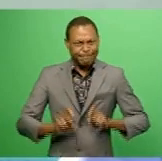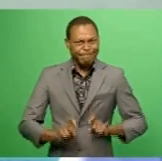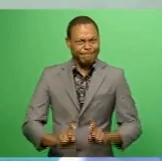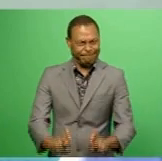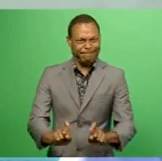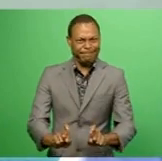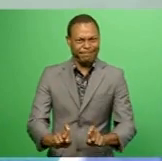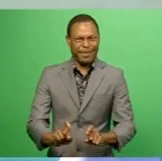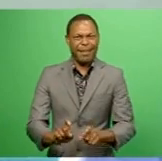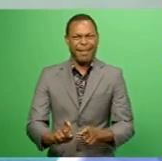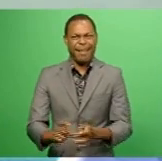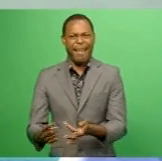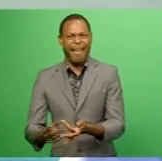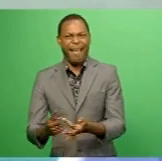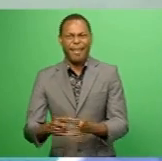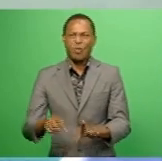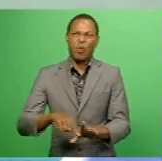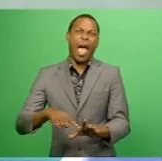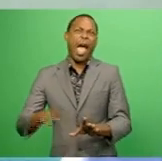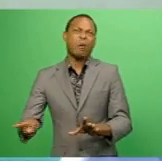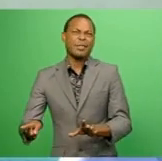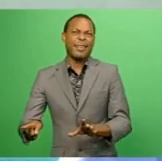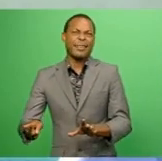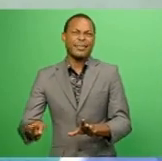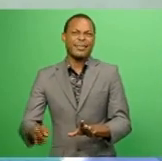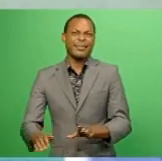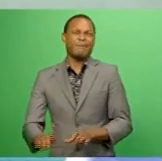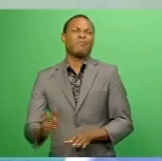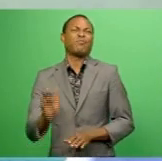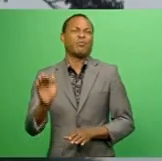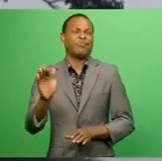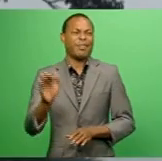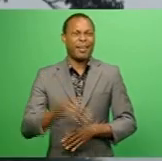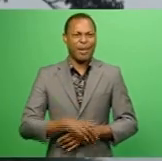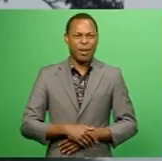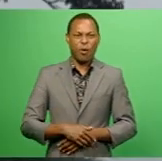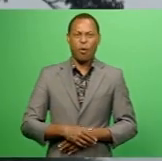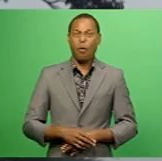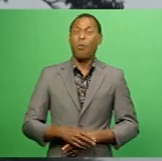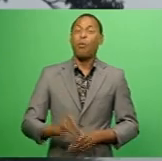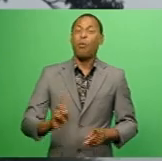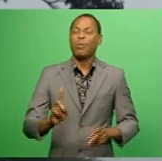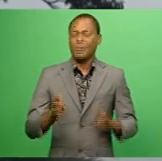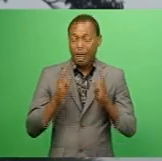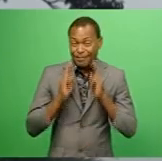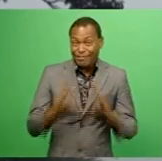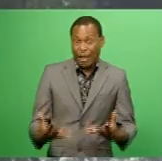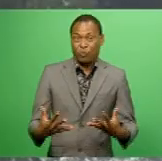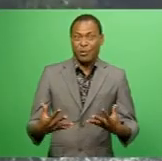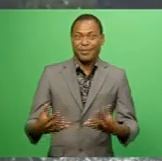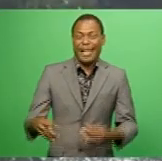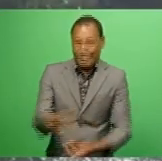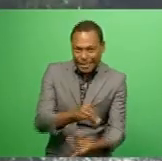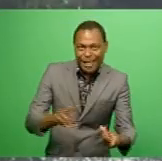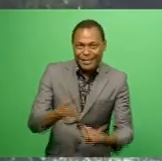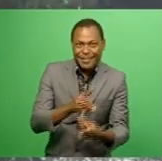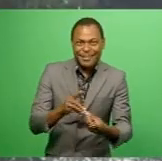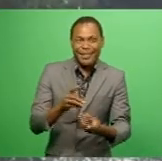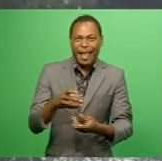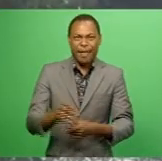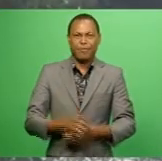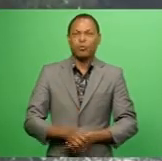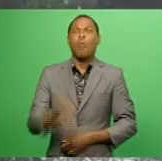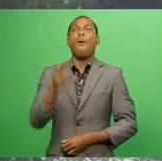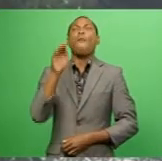external or forces beyond us, such as natural disasters, so that the future